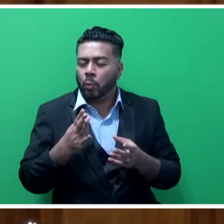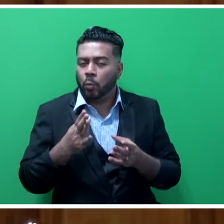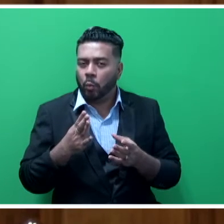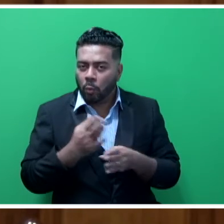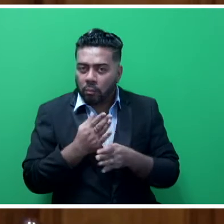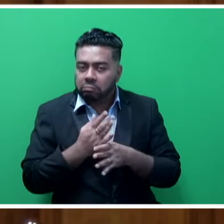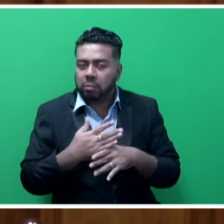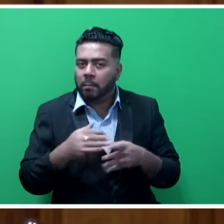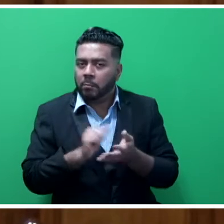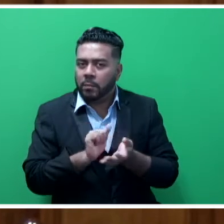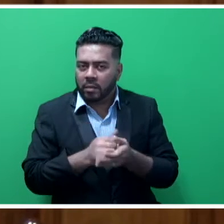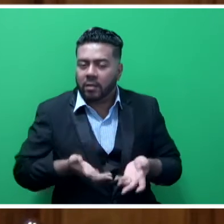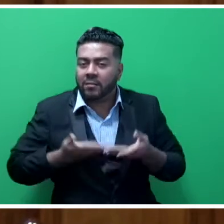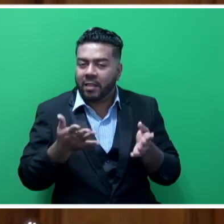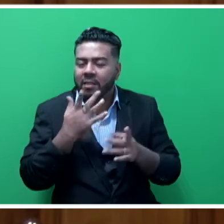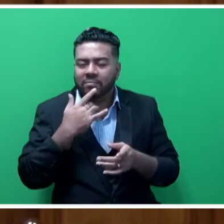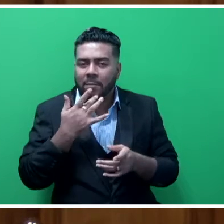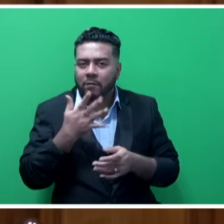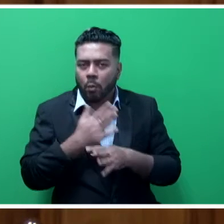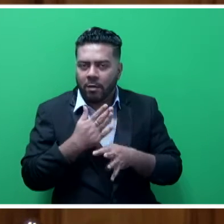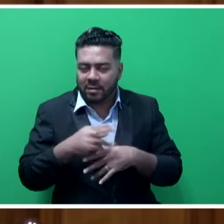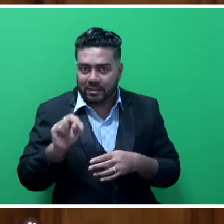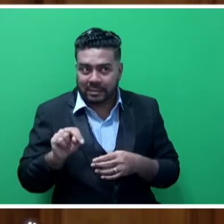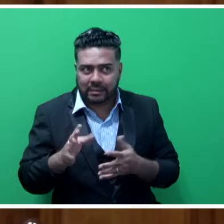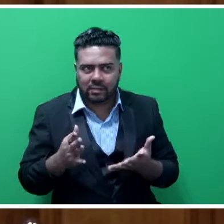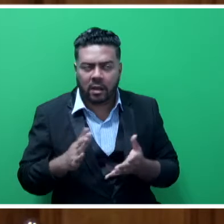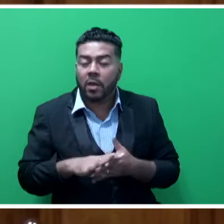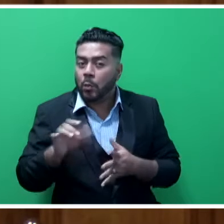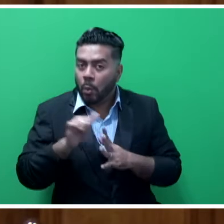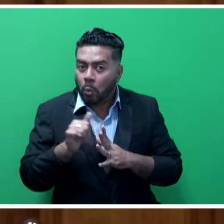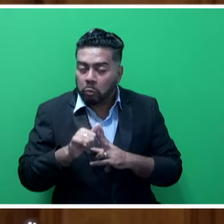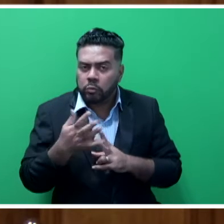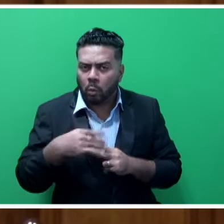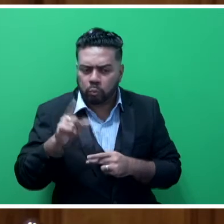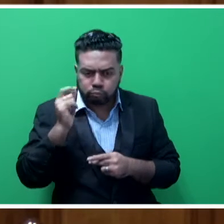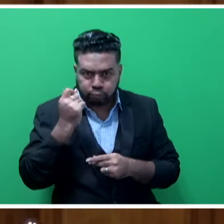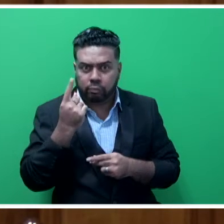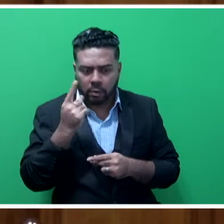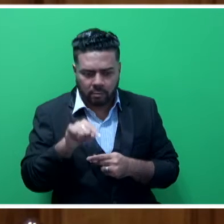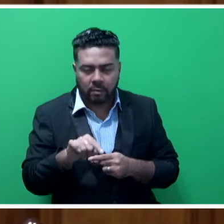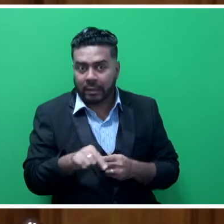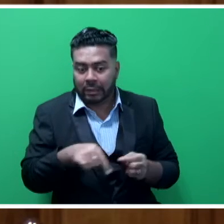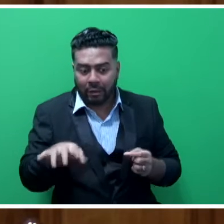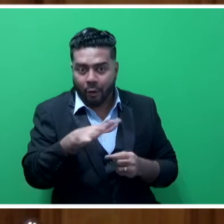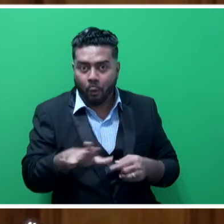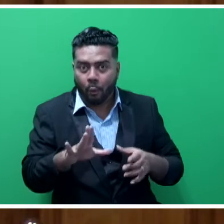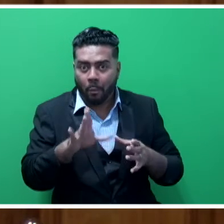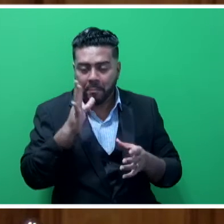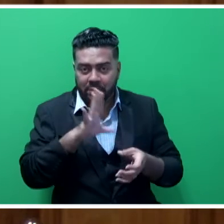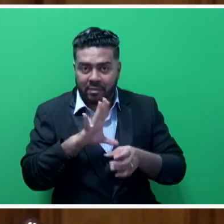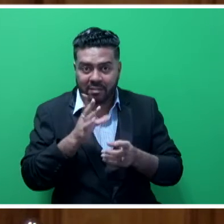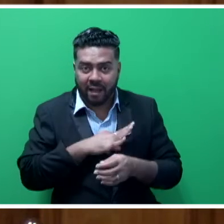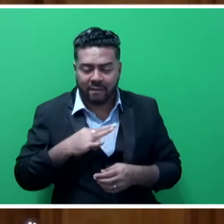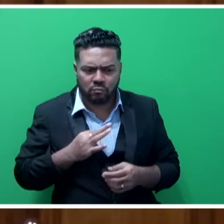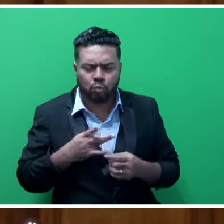deliver the kind of work that is needed. And they will also expect the contractor, the engaged contractor, to be carrying